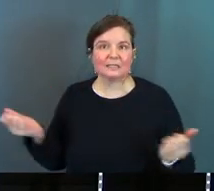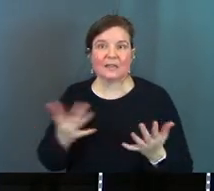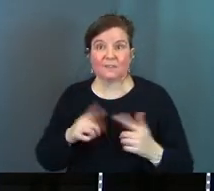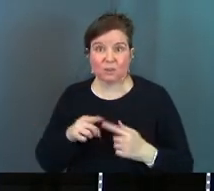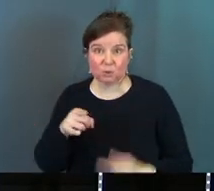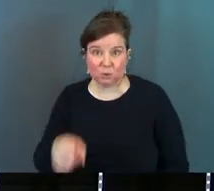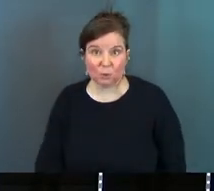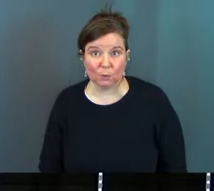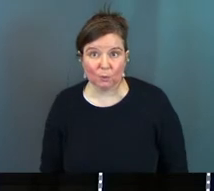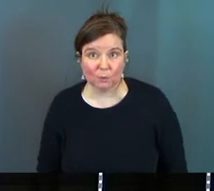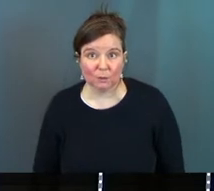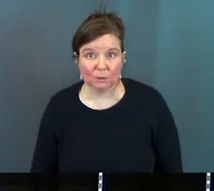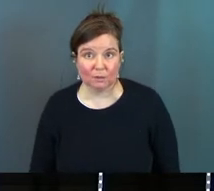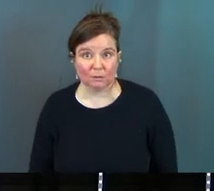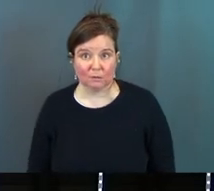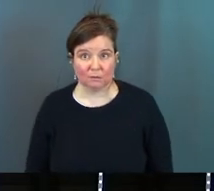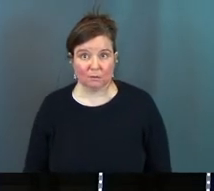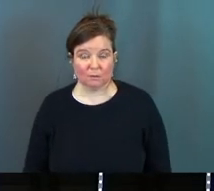everything to you